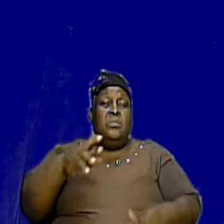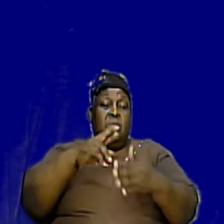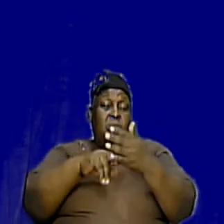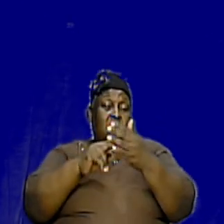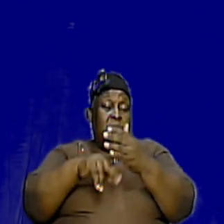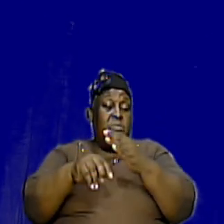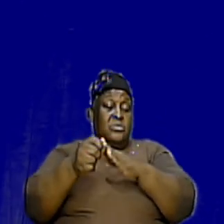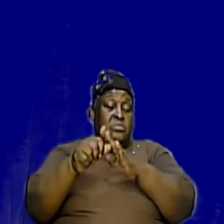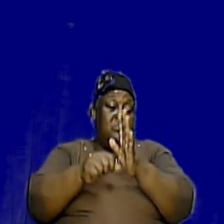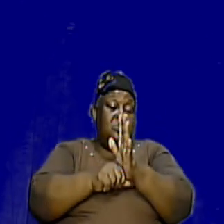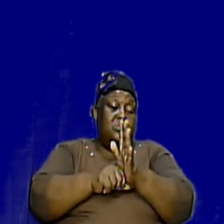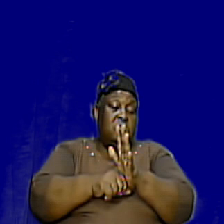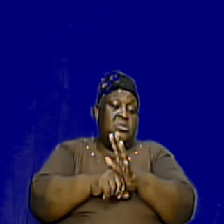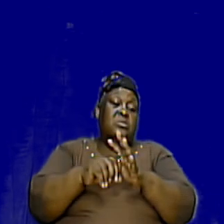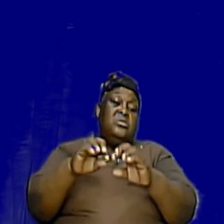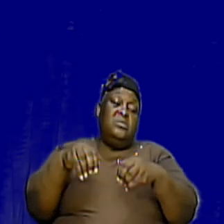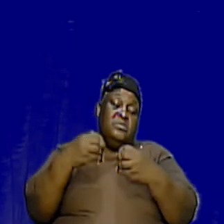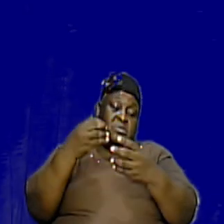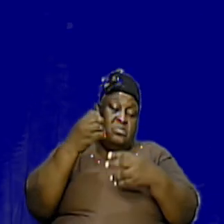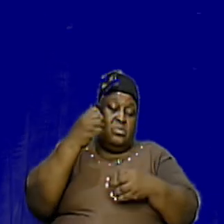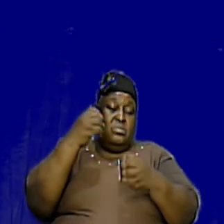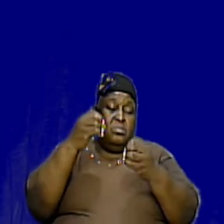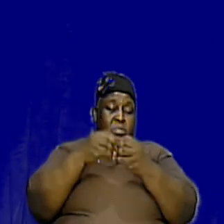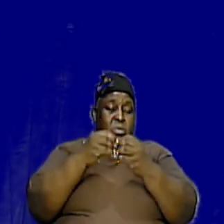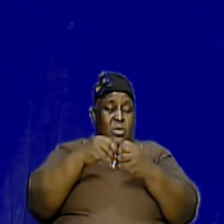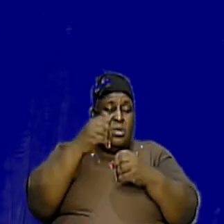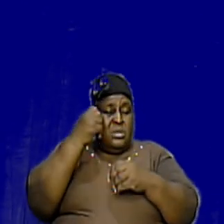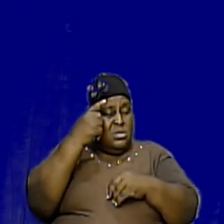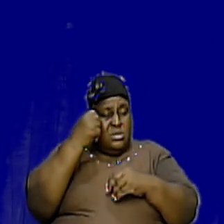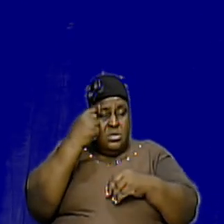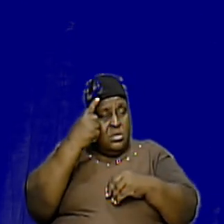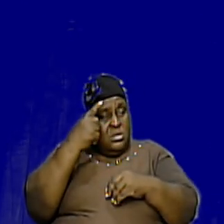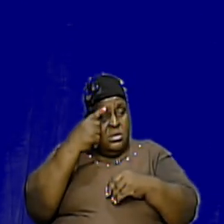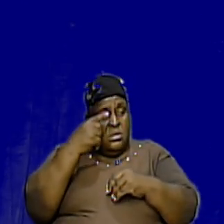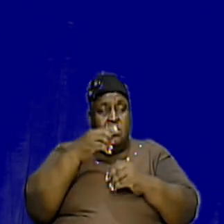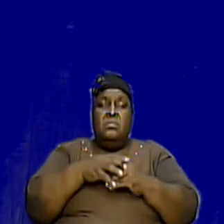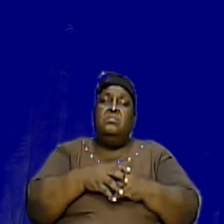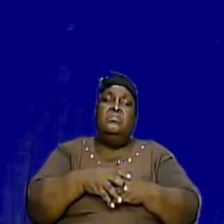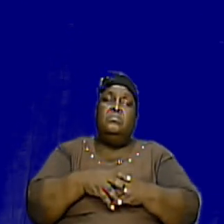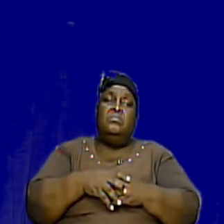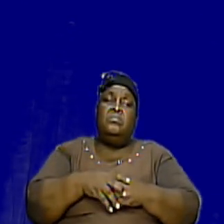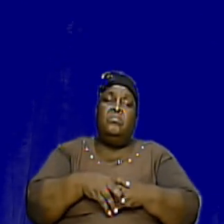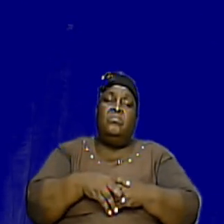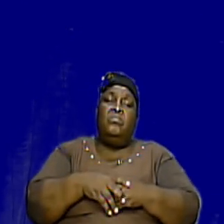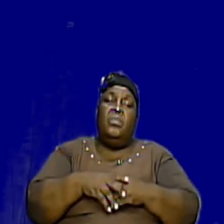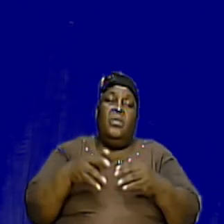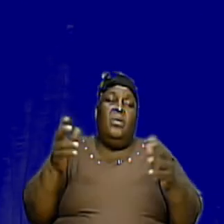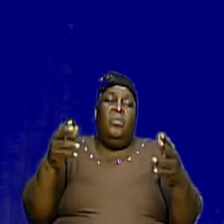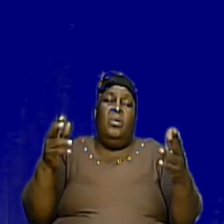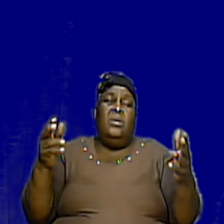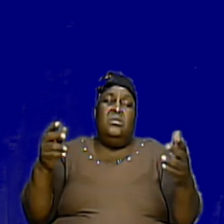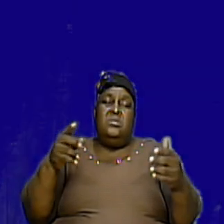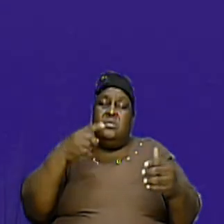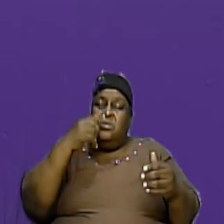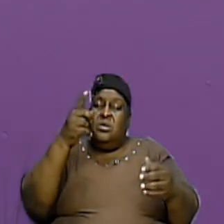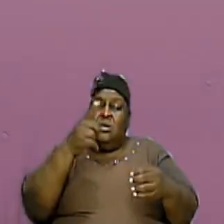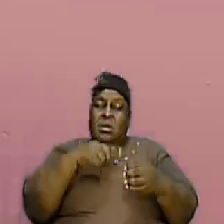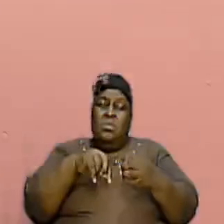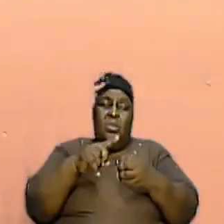beloved so that we can understand that what we are talking about